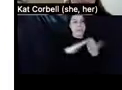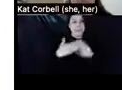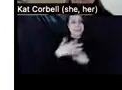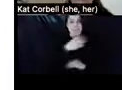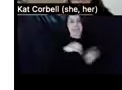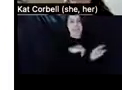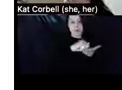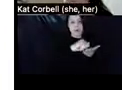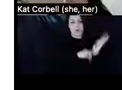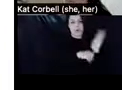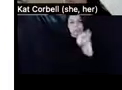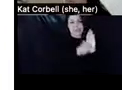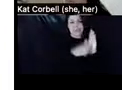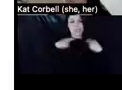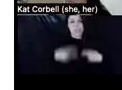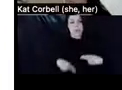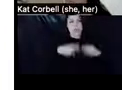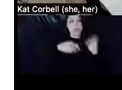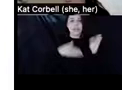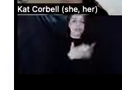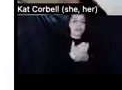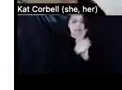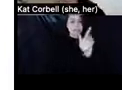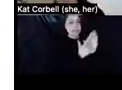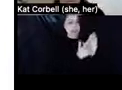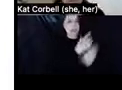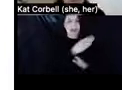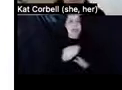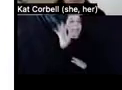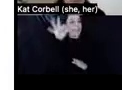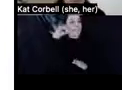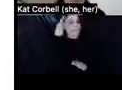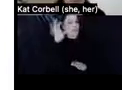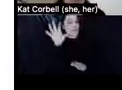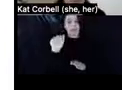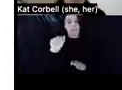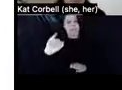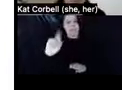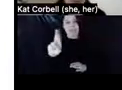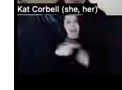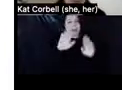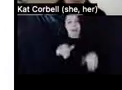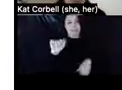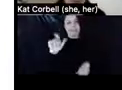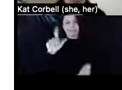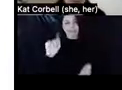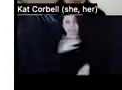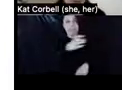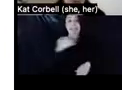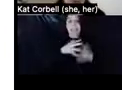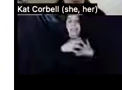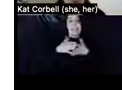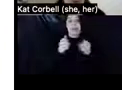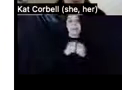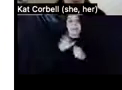Housing Act and or Americans with Disabilities Act. This can include the right to service animals or